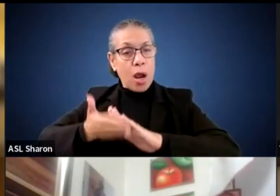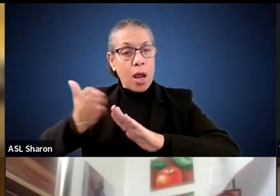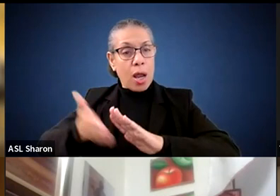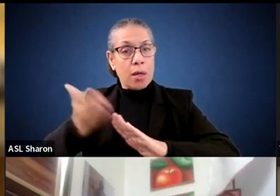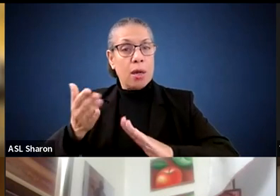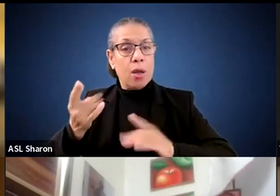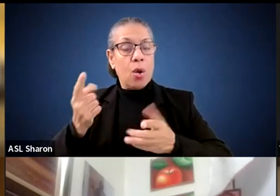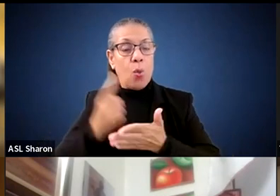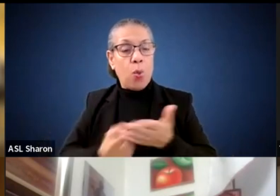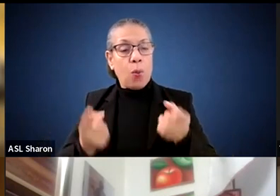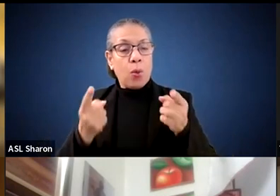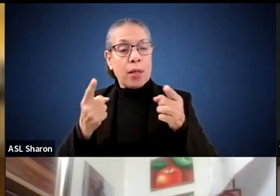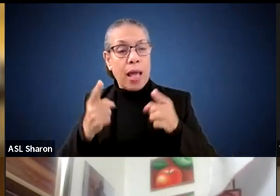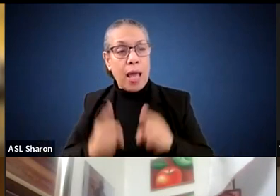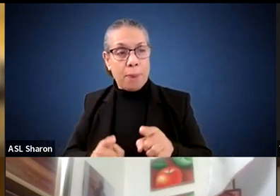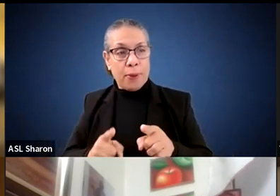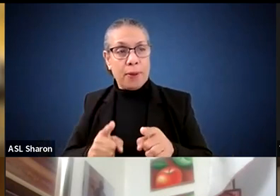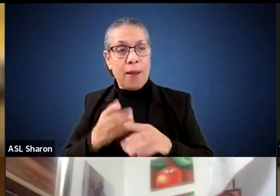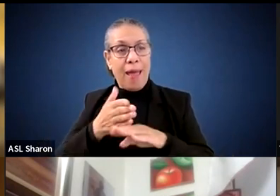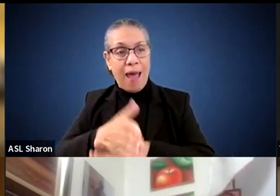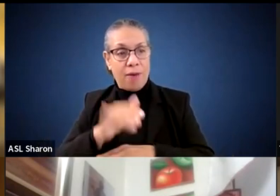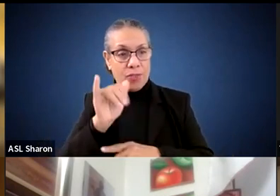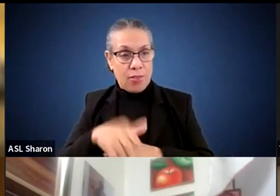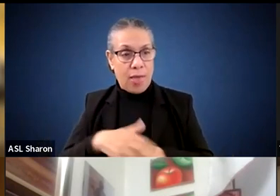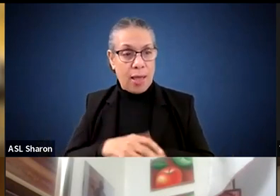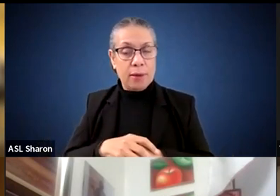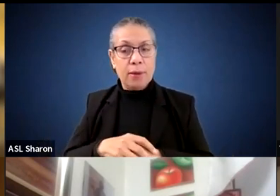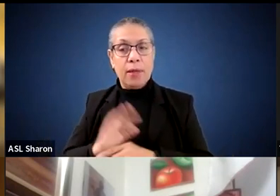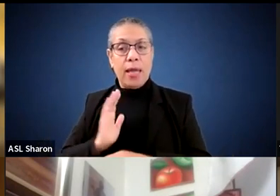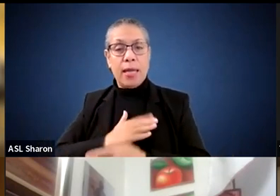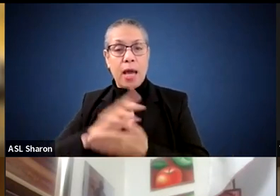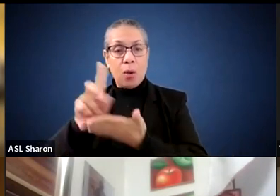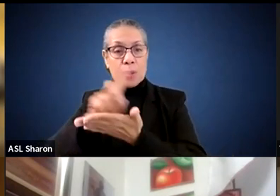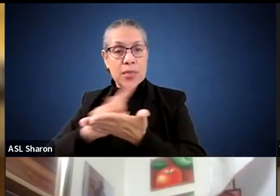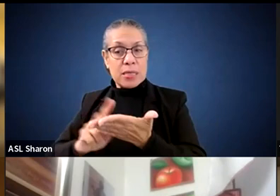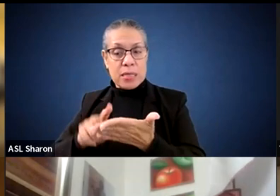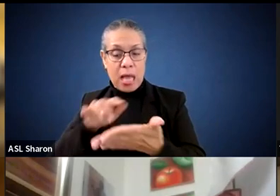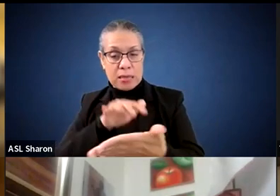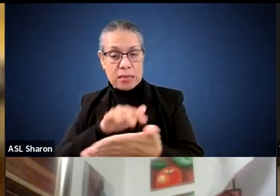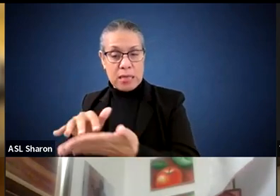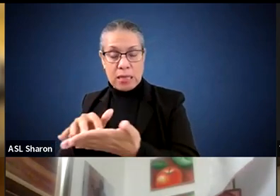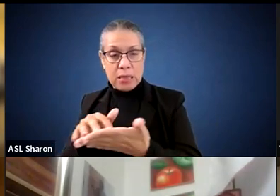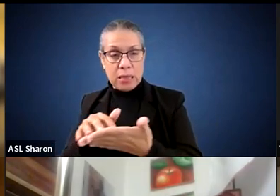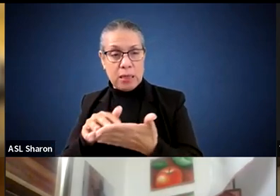out of the facilities condition assessment plan and the design study to figure out like, what are we doing? How are we using